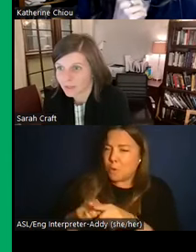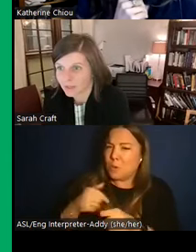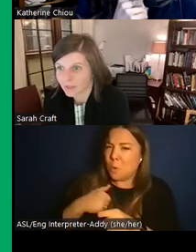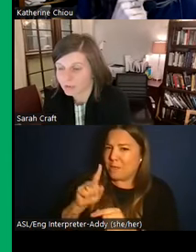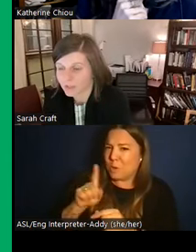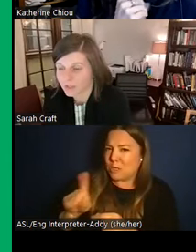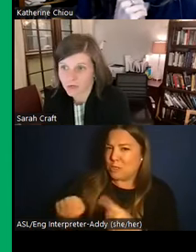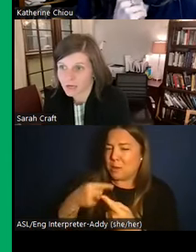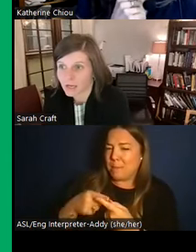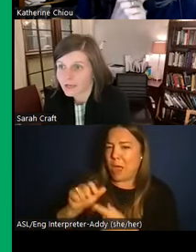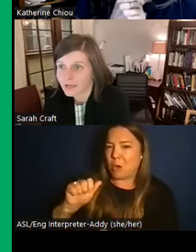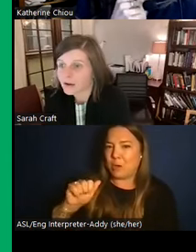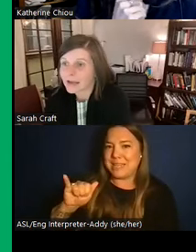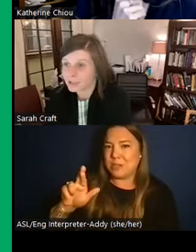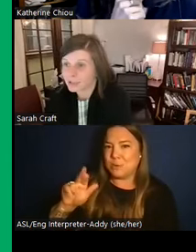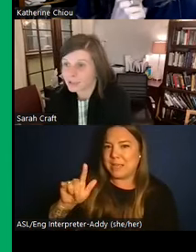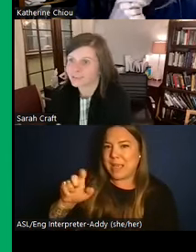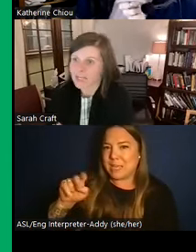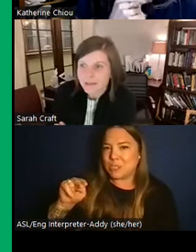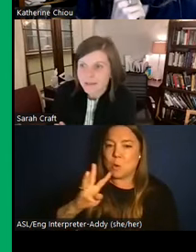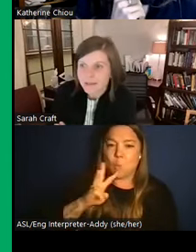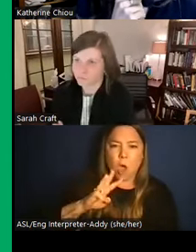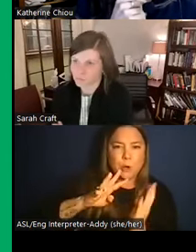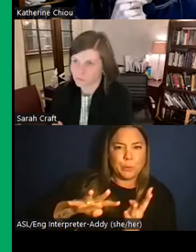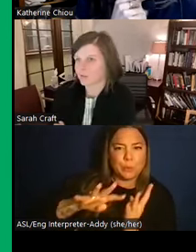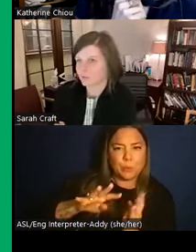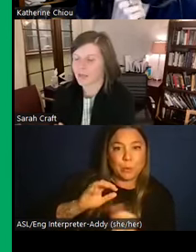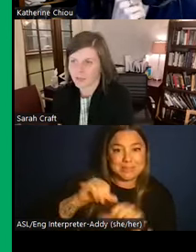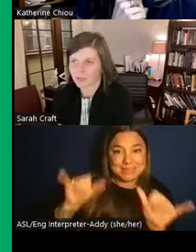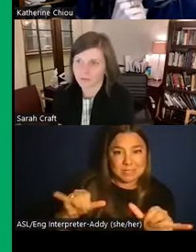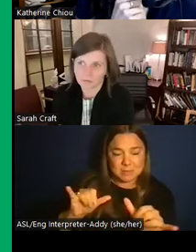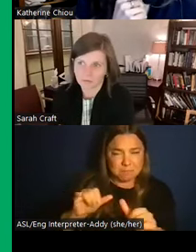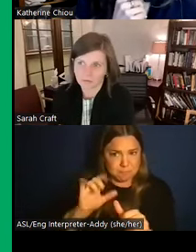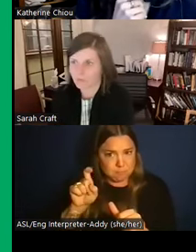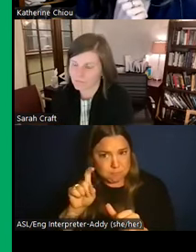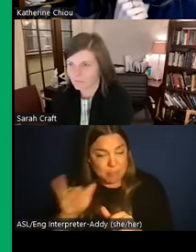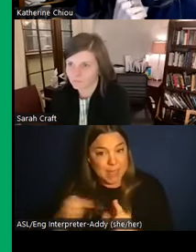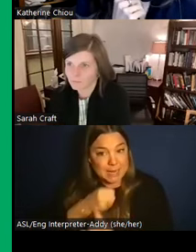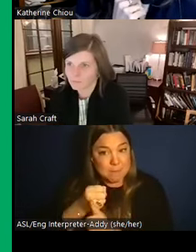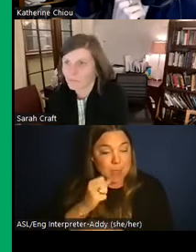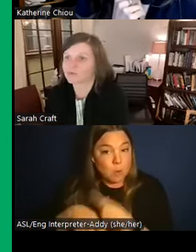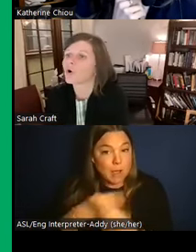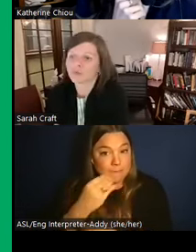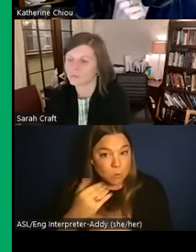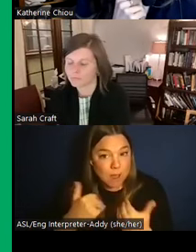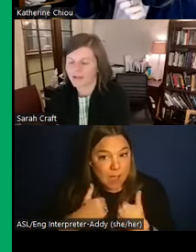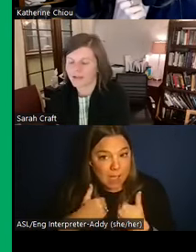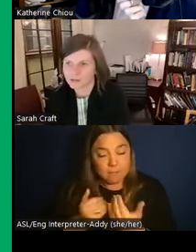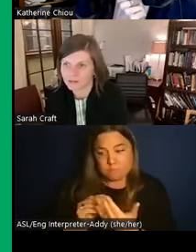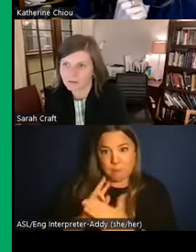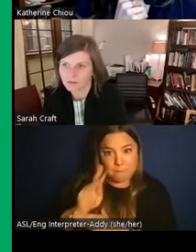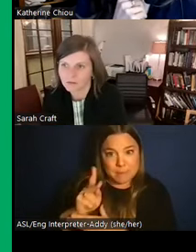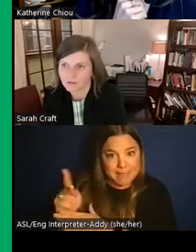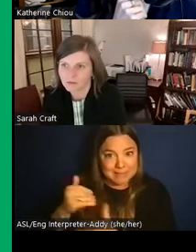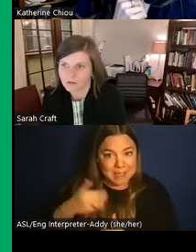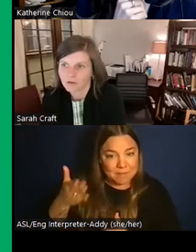in the area, and how that impacted the kinds of foodstuffs, and what was grown, that kind of